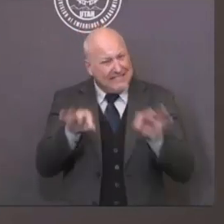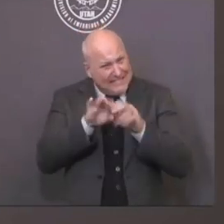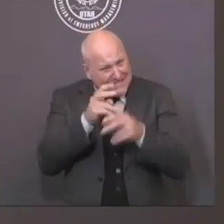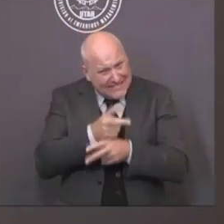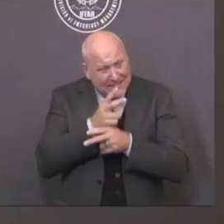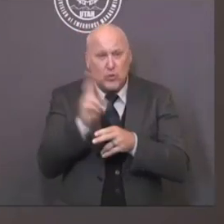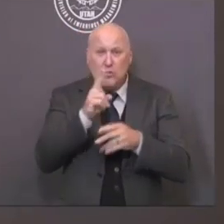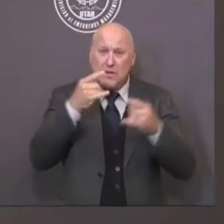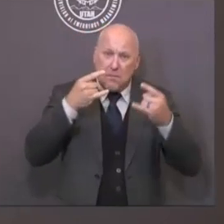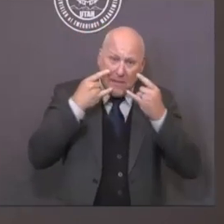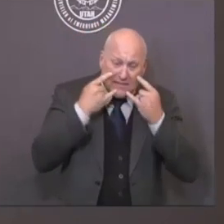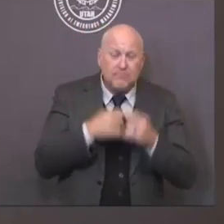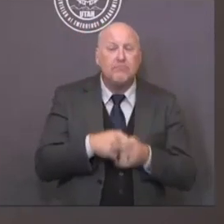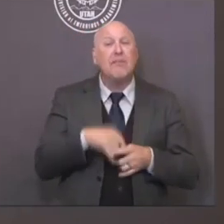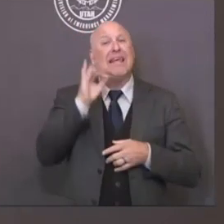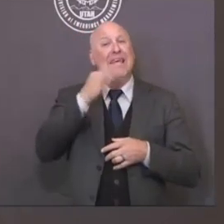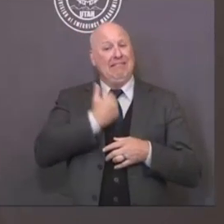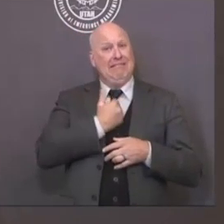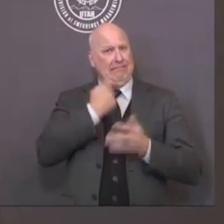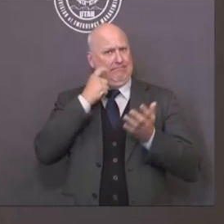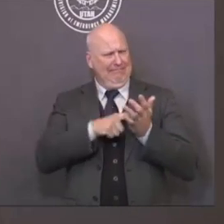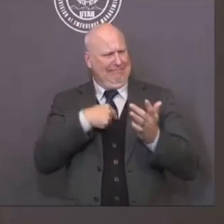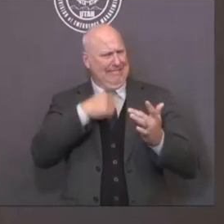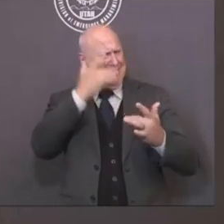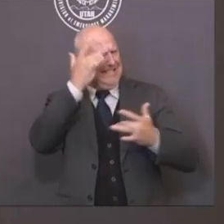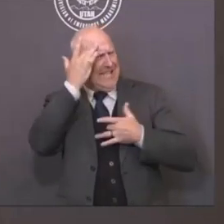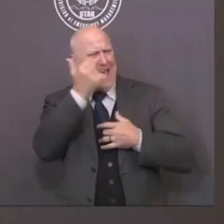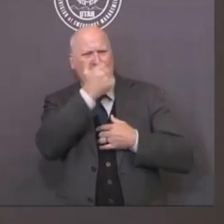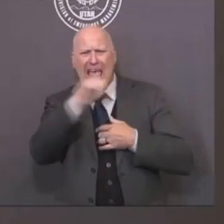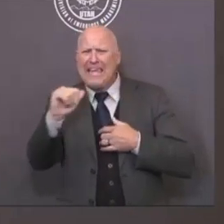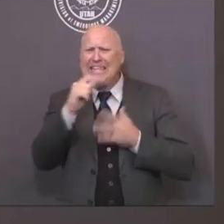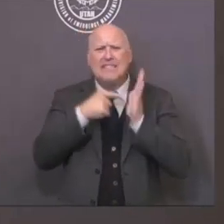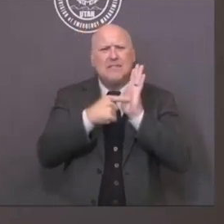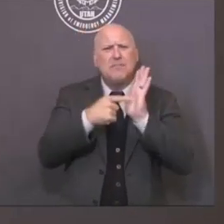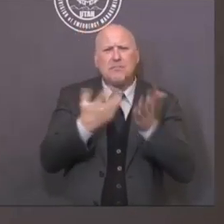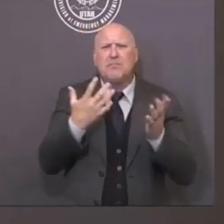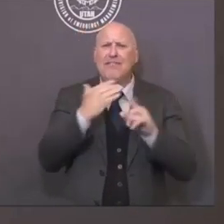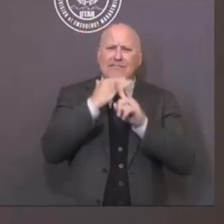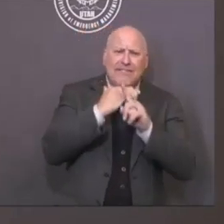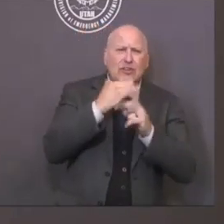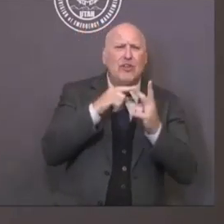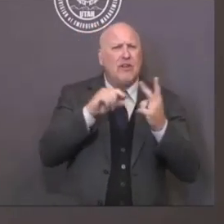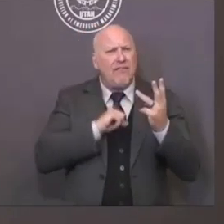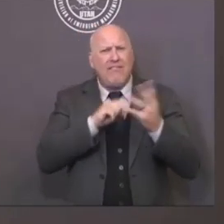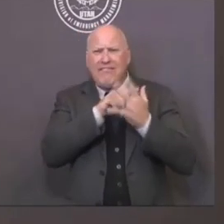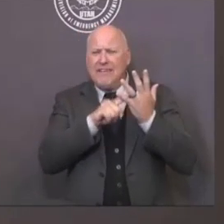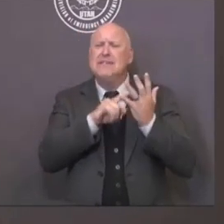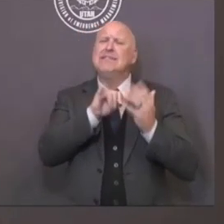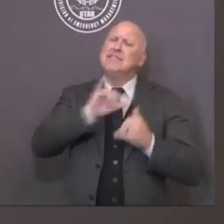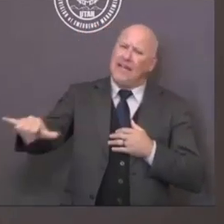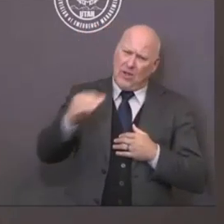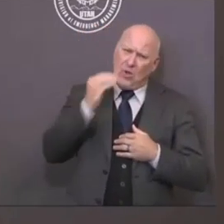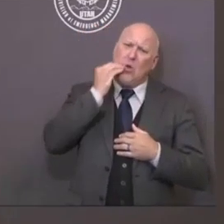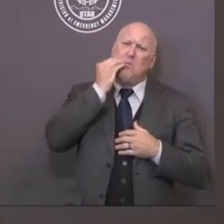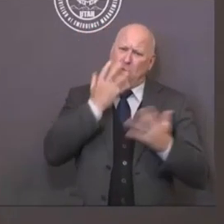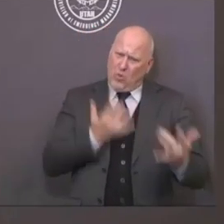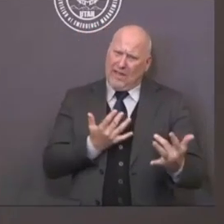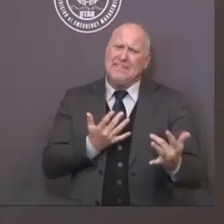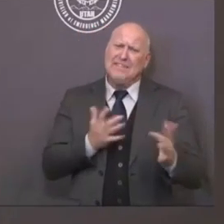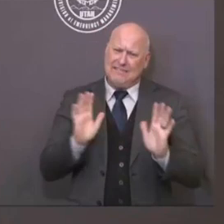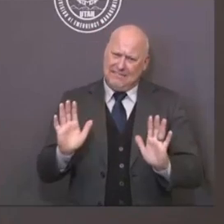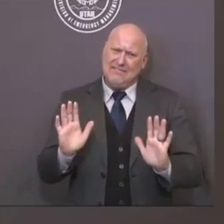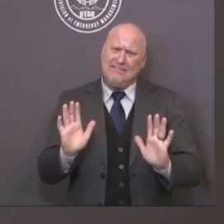The more cases we have in our community, regardless of the ages of the cases, increases the risk to our vulnerable